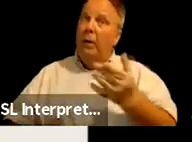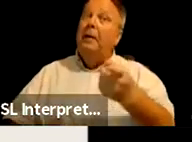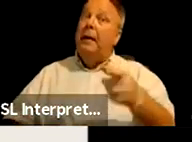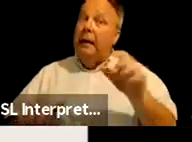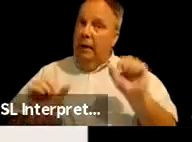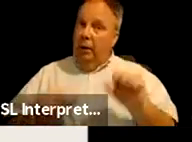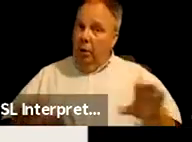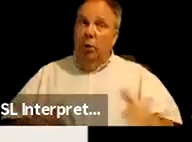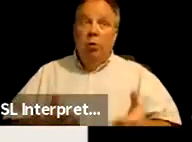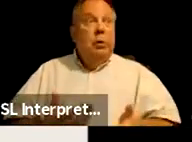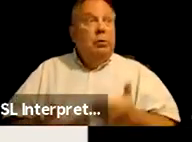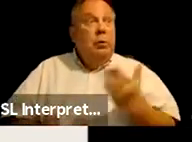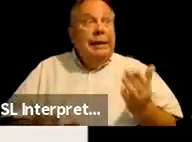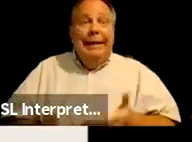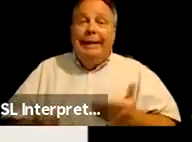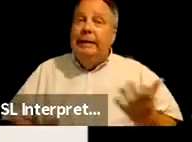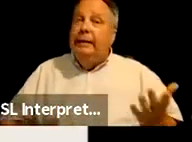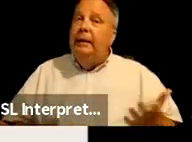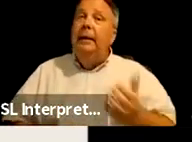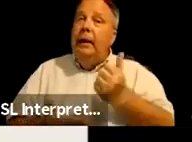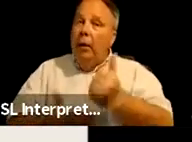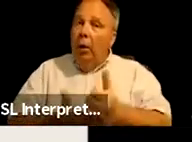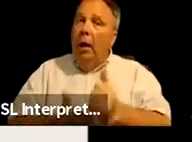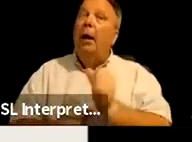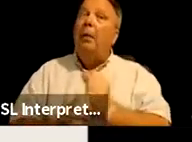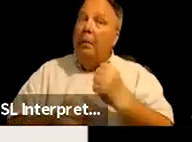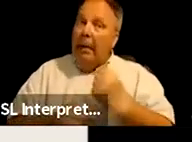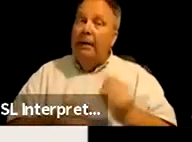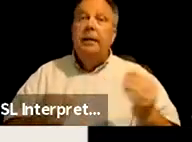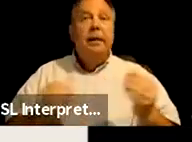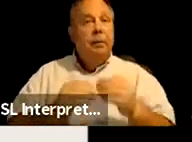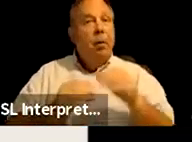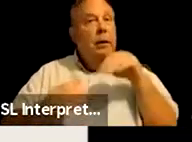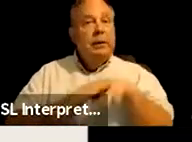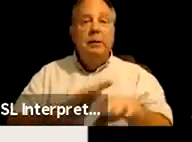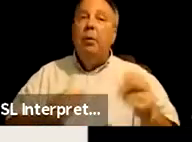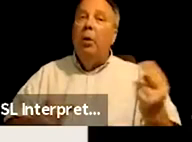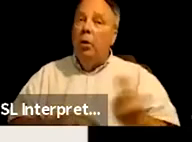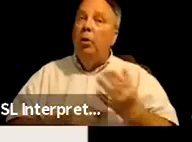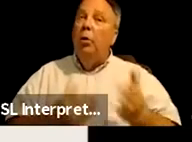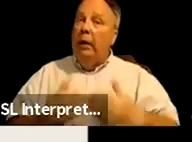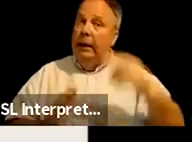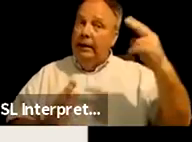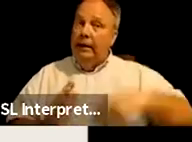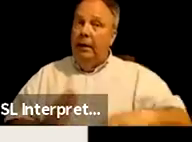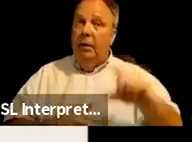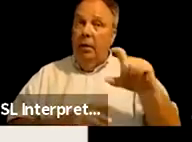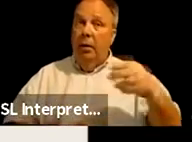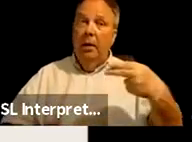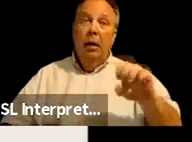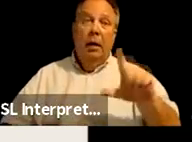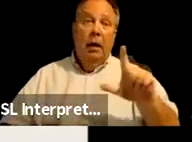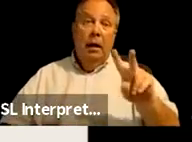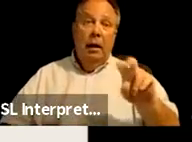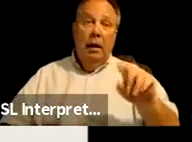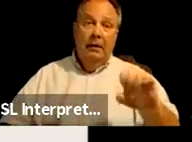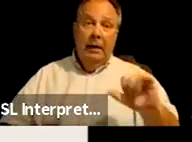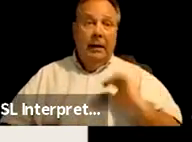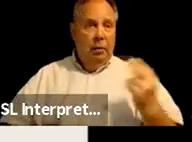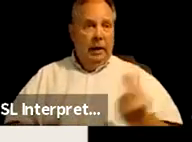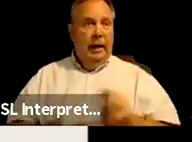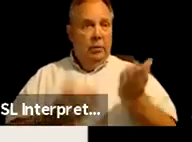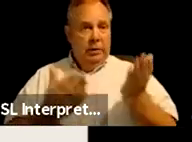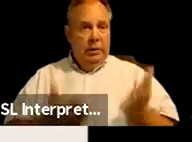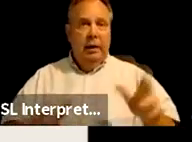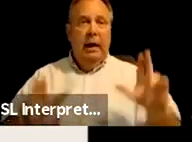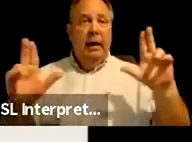that's really easy to help make things more accessible is using easy to read fonts like Helvetica, which I used here tonight in the